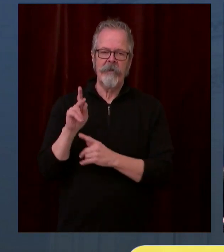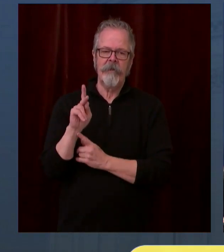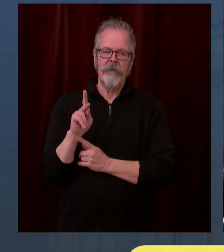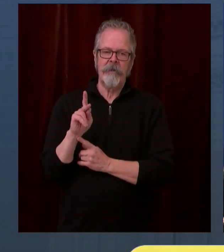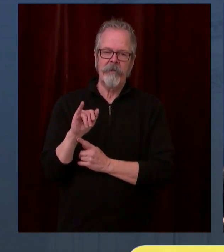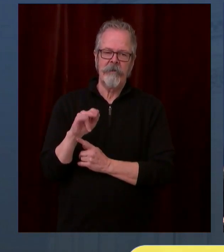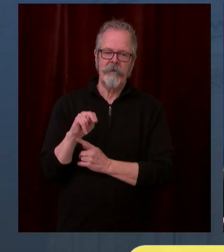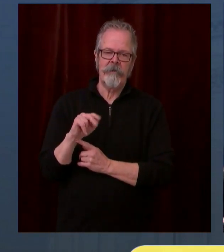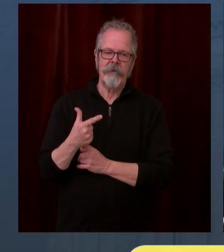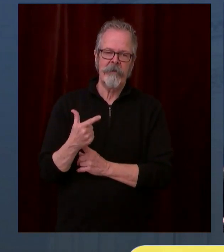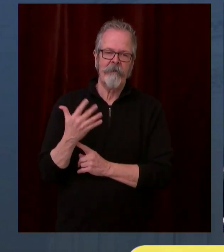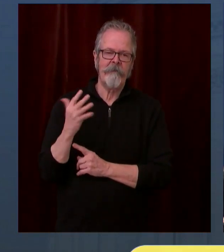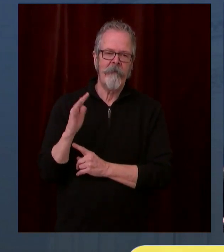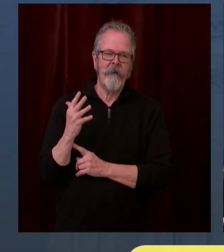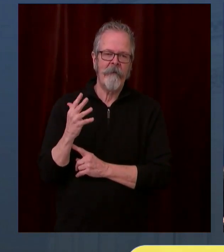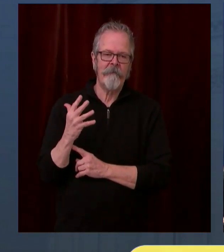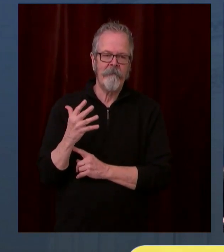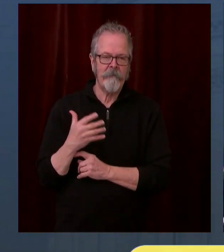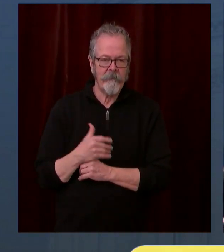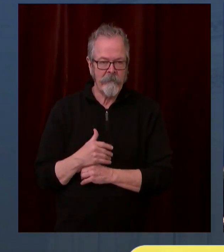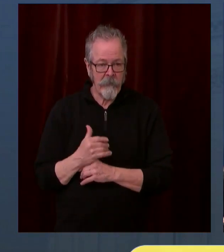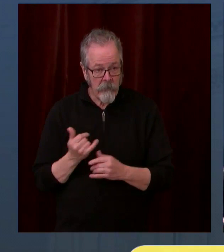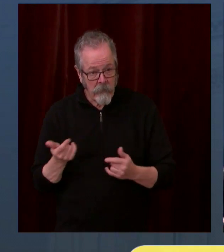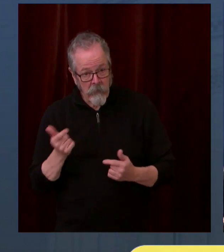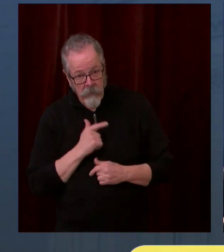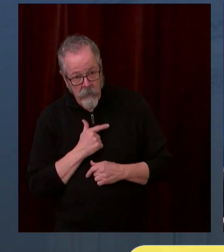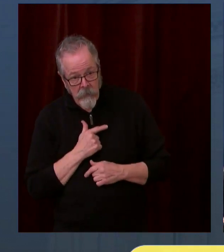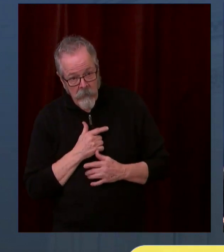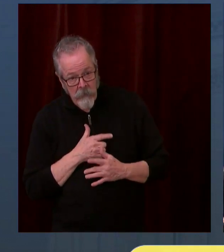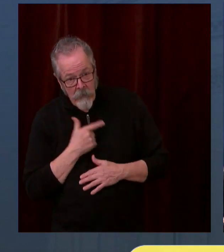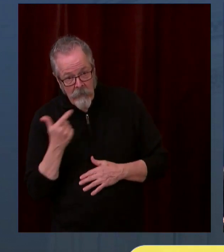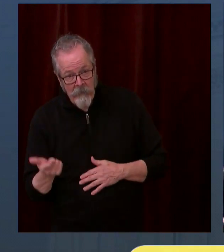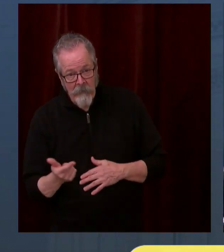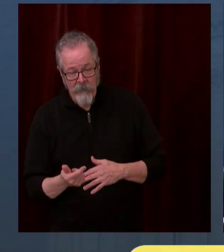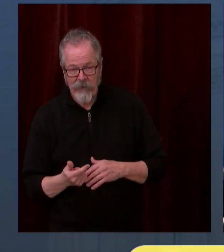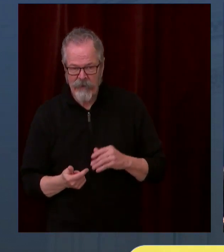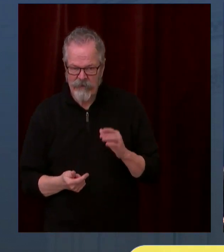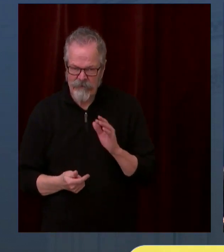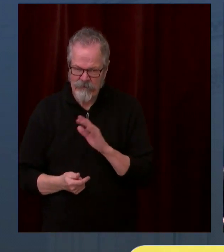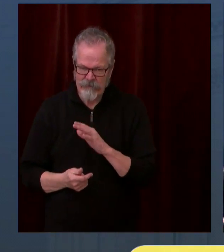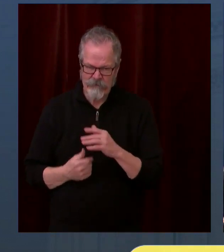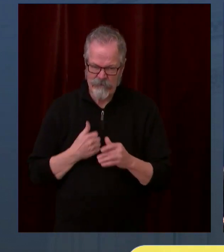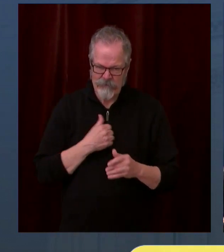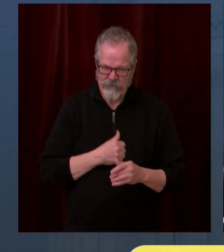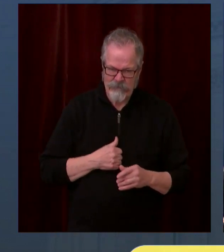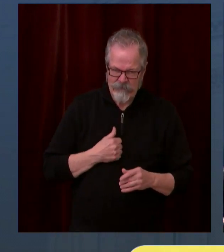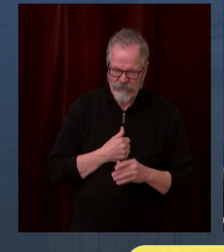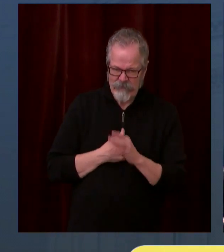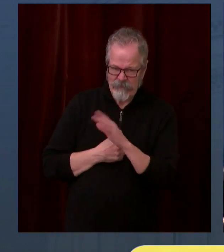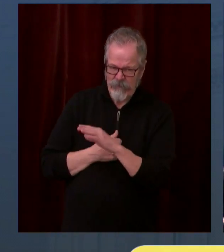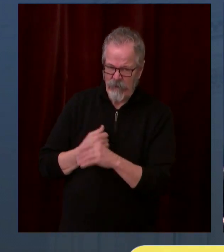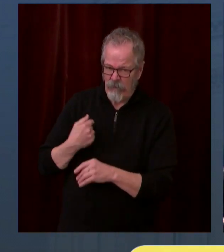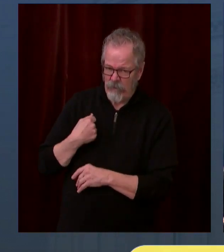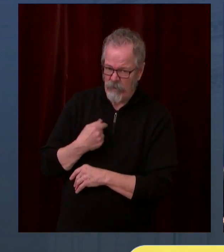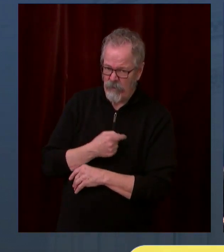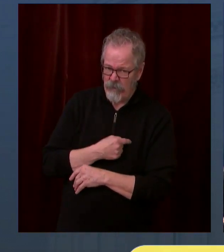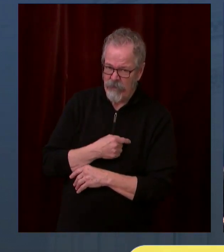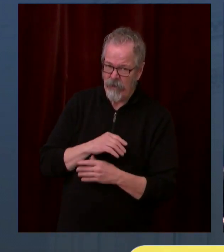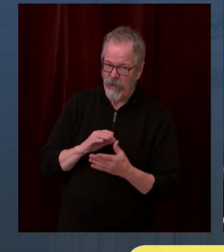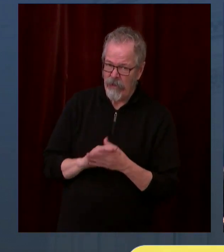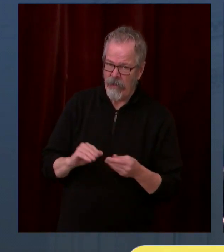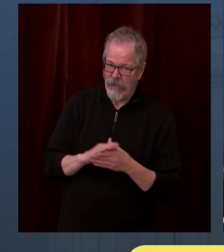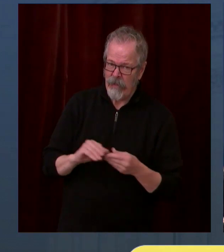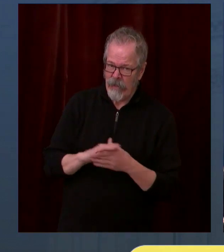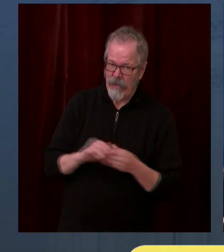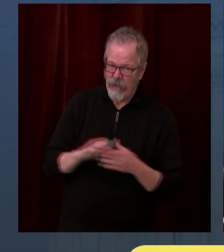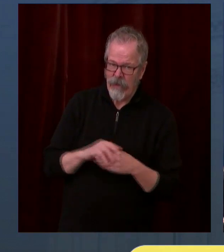in and out of it. So I'm going ask a question that I don't know if it's been asked yet, but is there any sort of financial